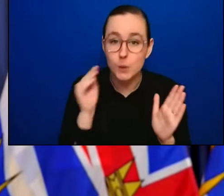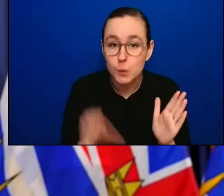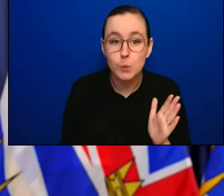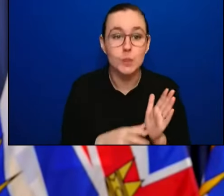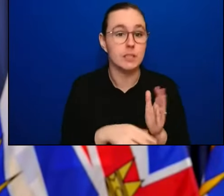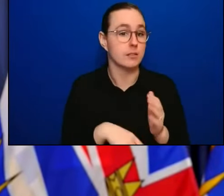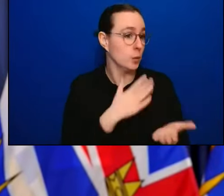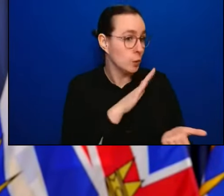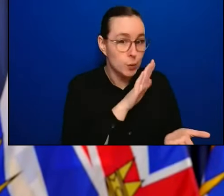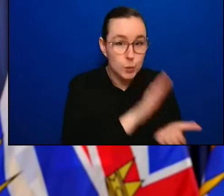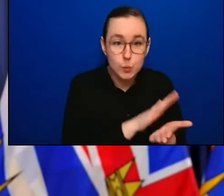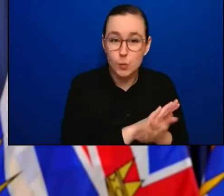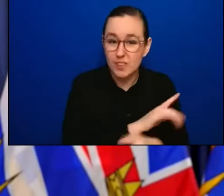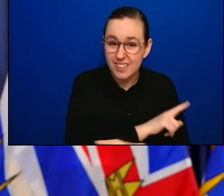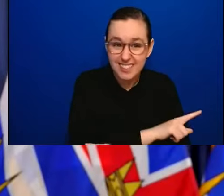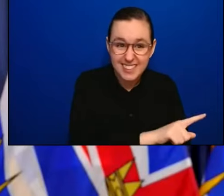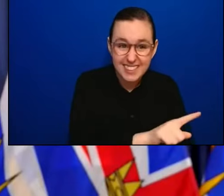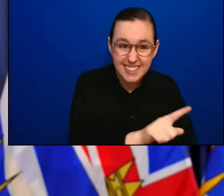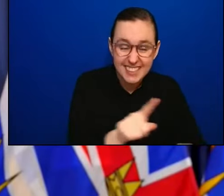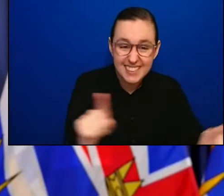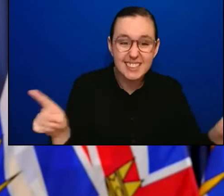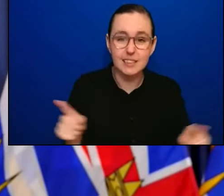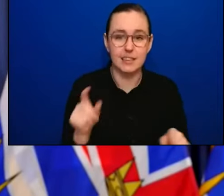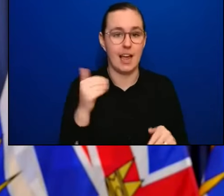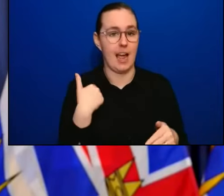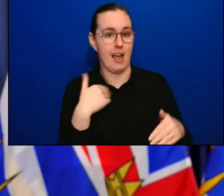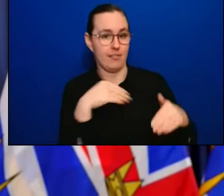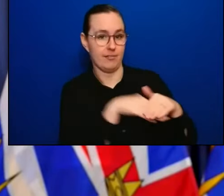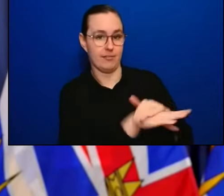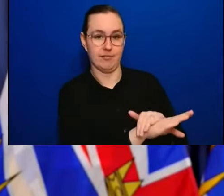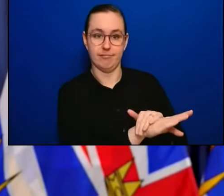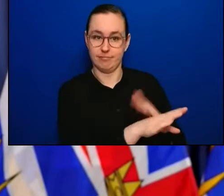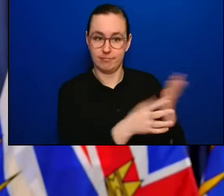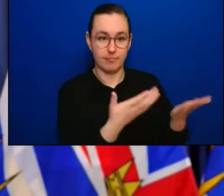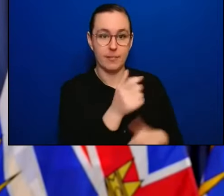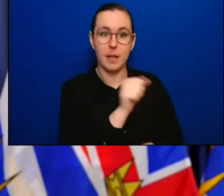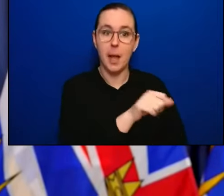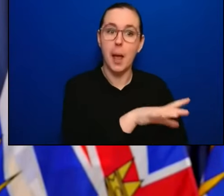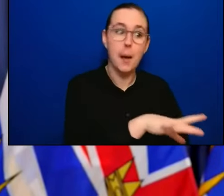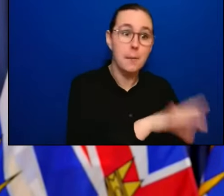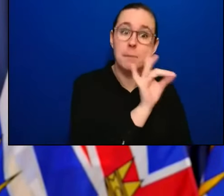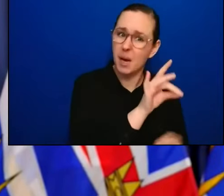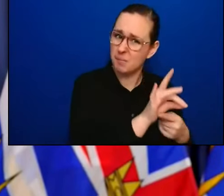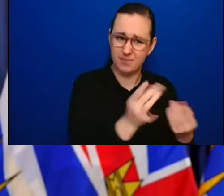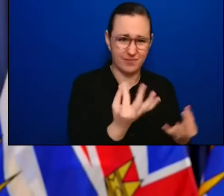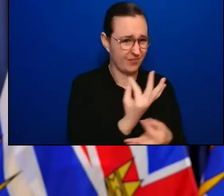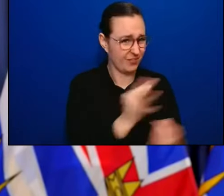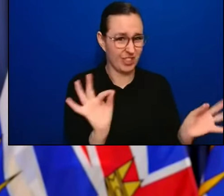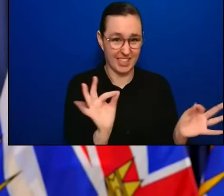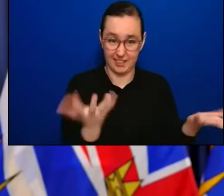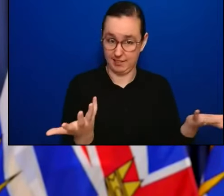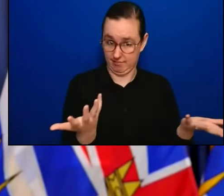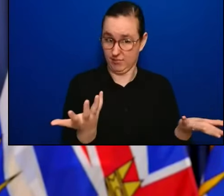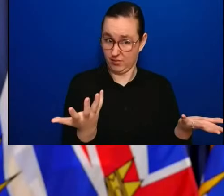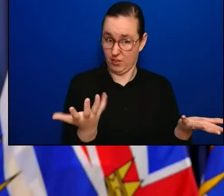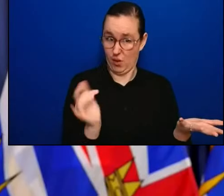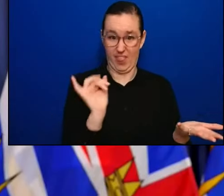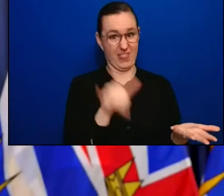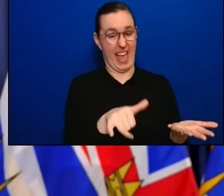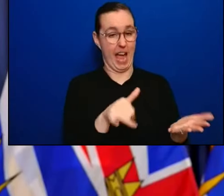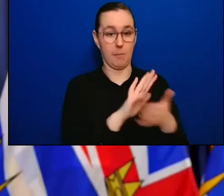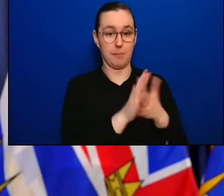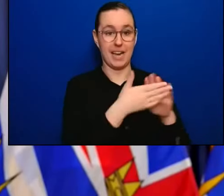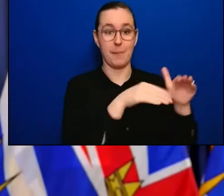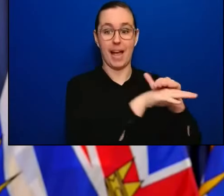now to rapid tests. They can simply pick them up for free. And that's as broad an access as we can get. encourage people to pick them up.